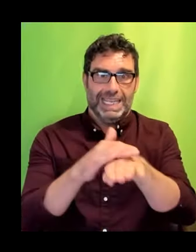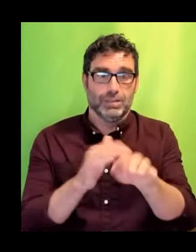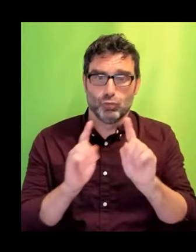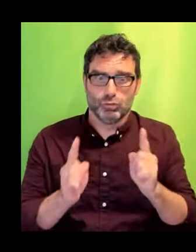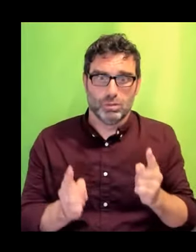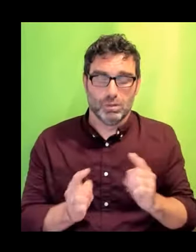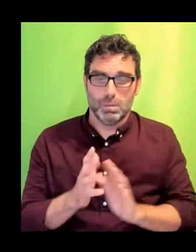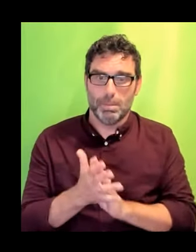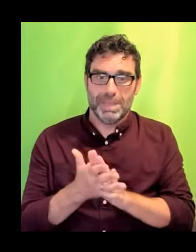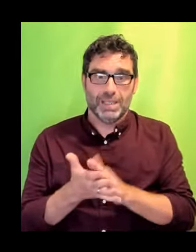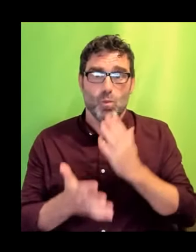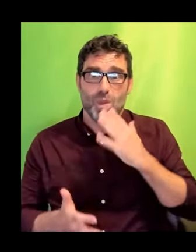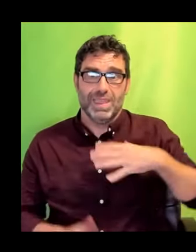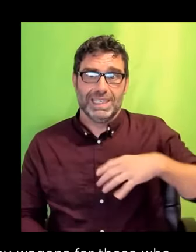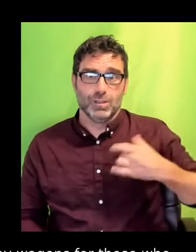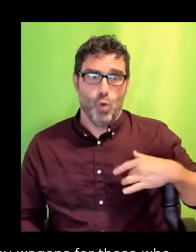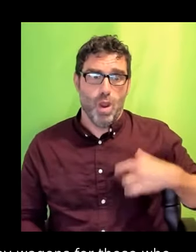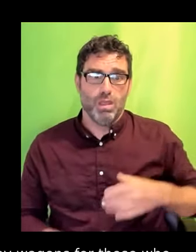cause a fuss.